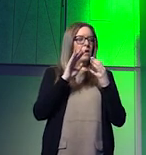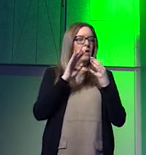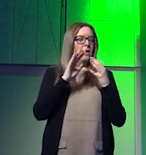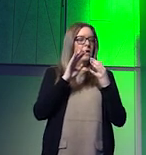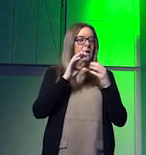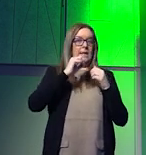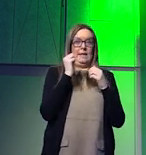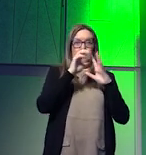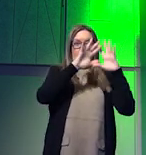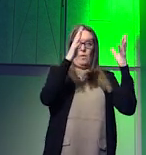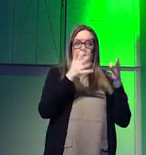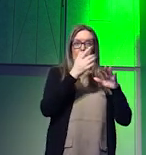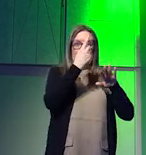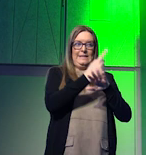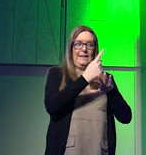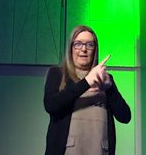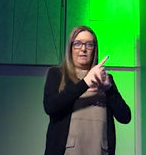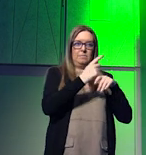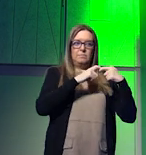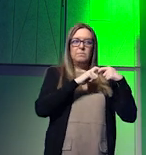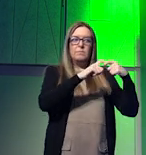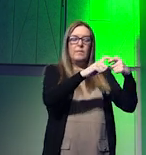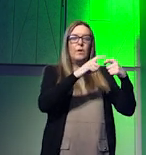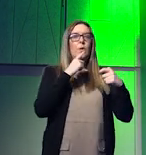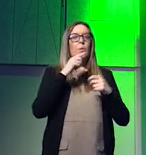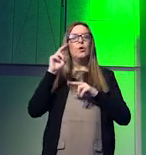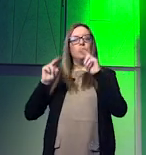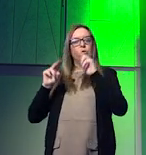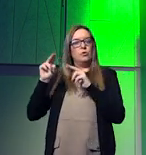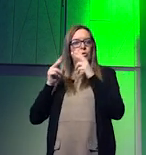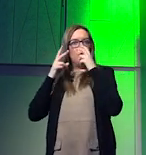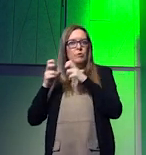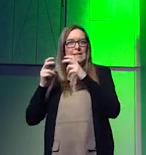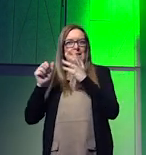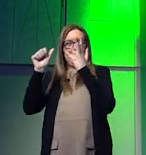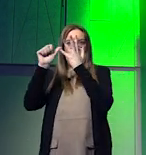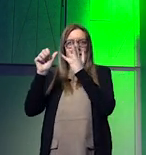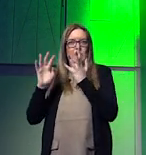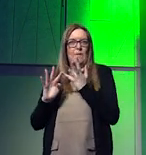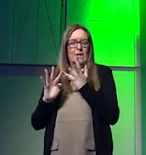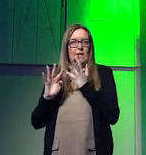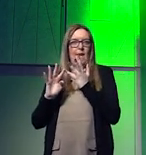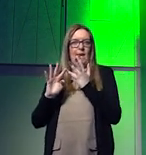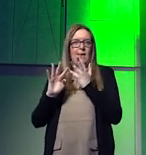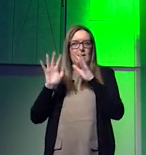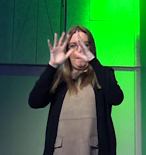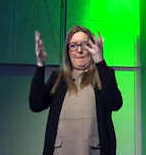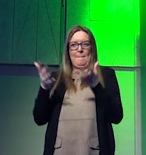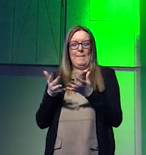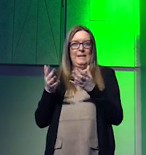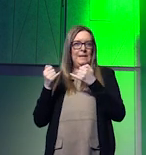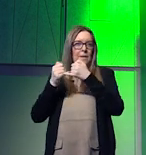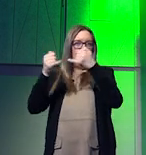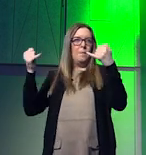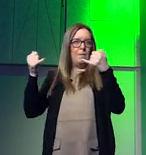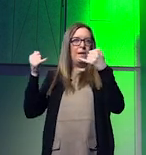into balance and the latest research has shown essentially that six out of nine planetary boundaries are already in complete